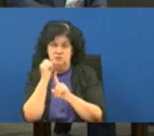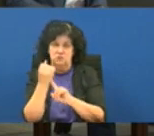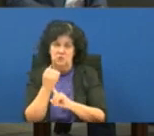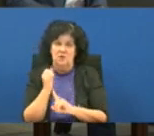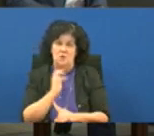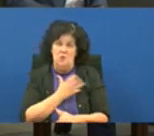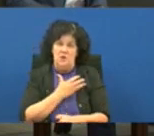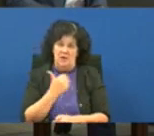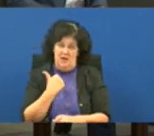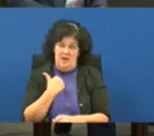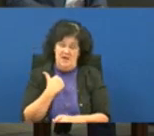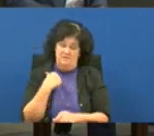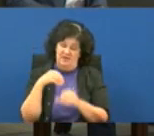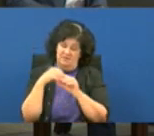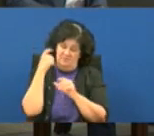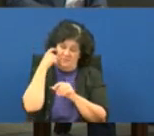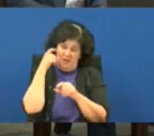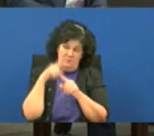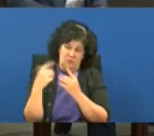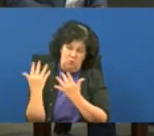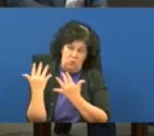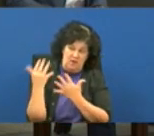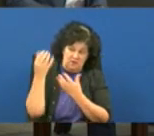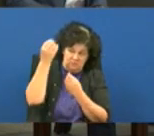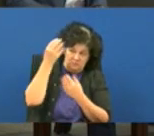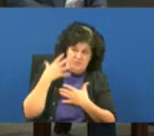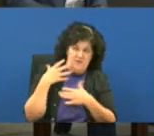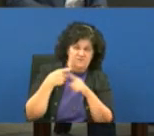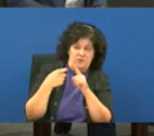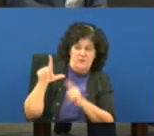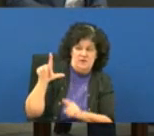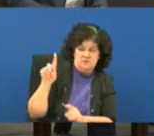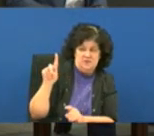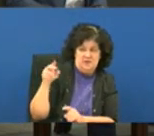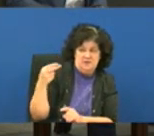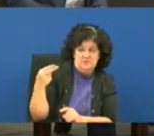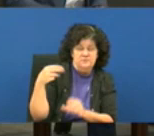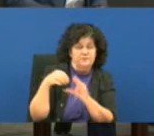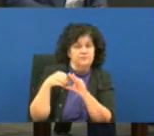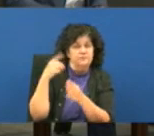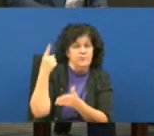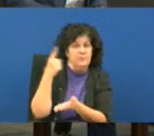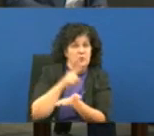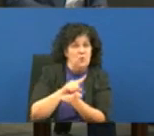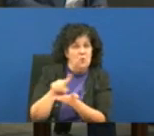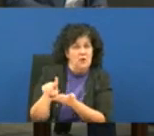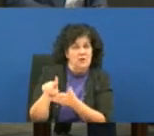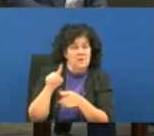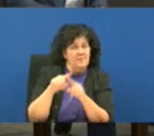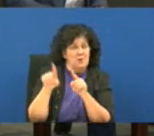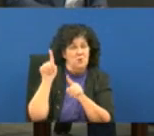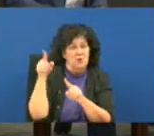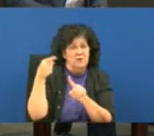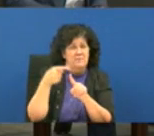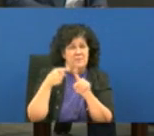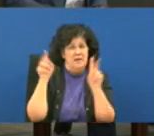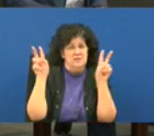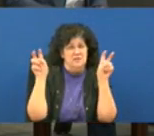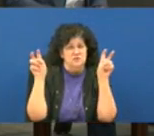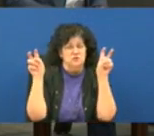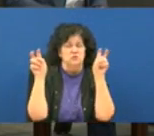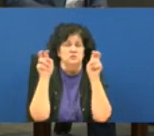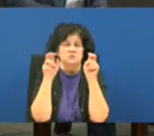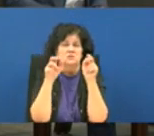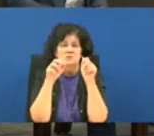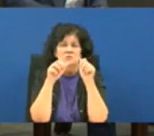have one in our mind but we need to wait to see what they're going to tell us in a week but some of the um one of the main issues which was the portal was resolved